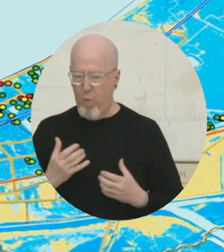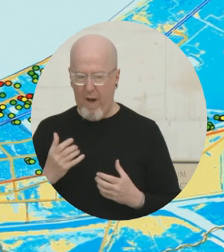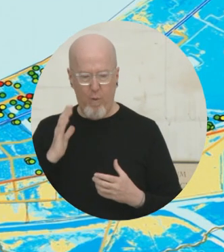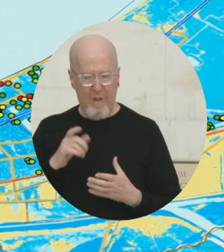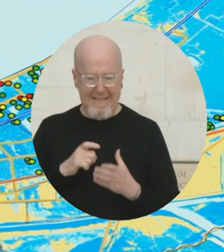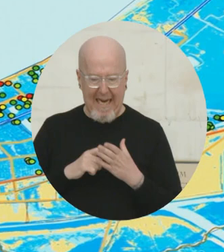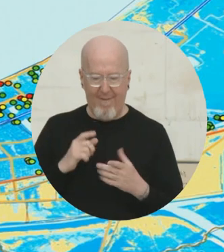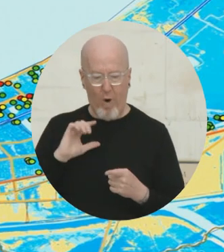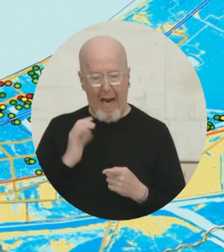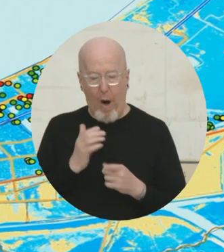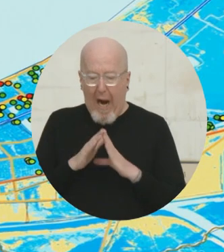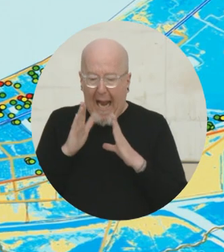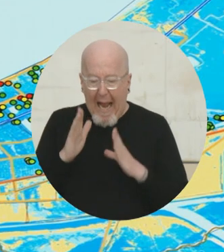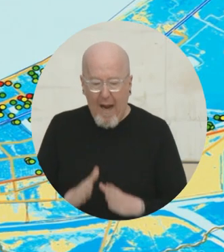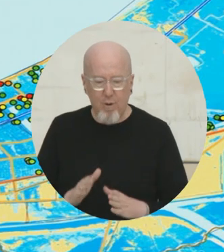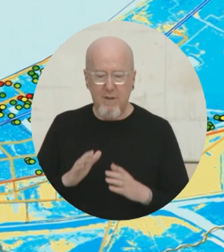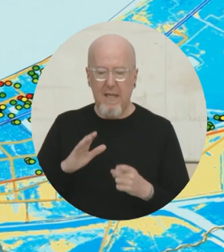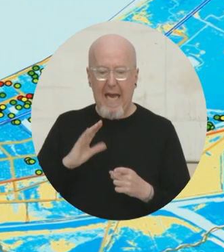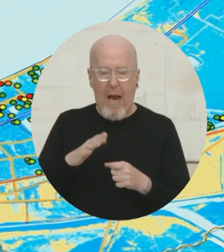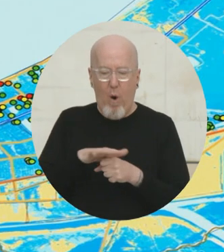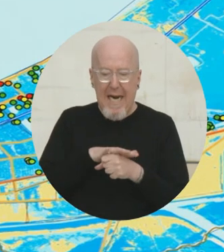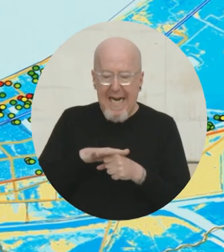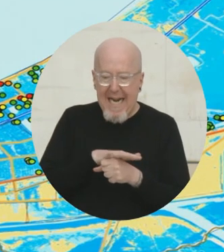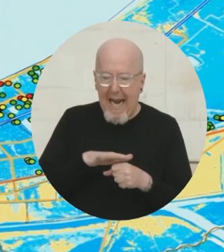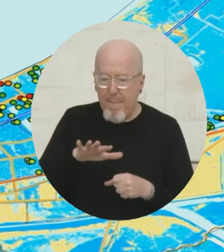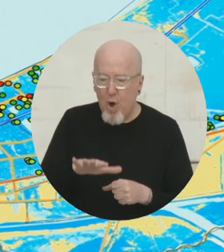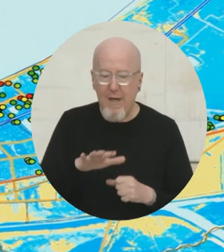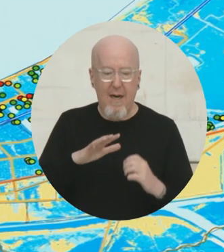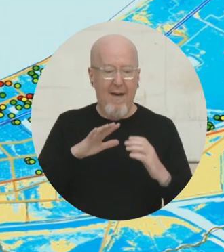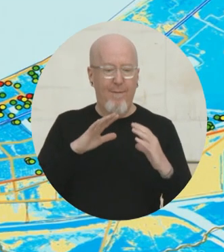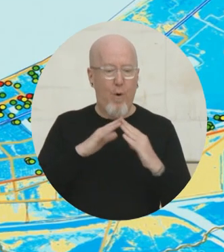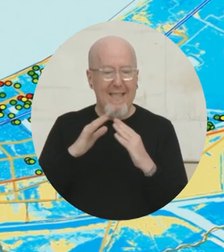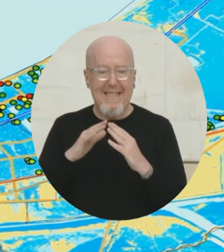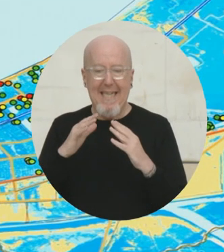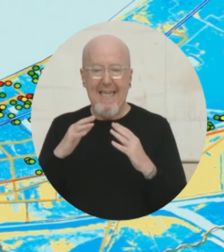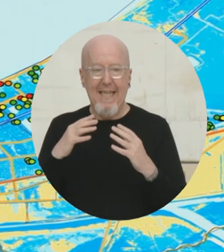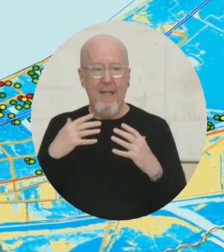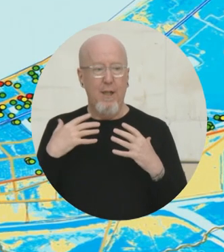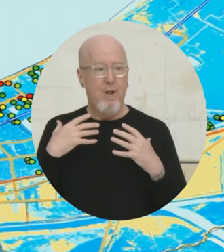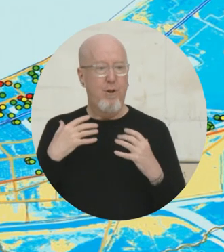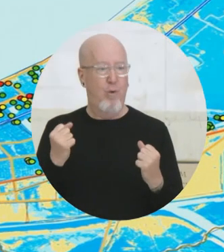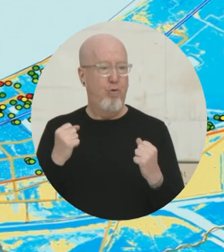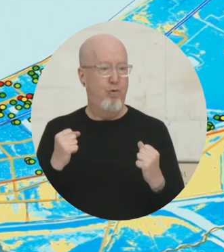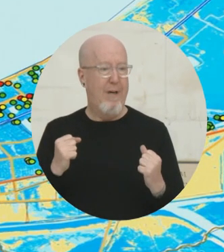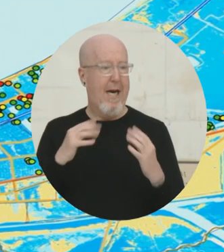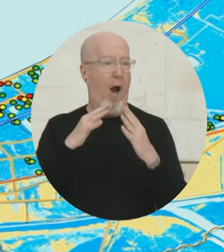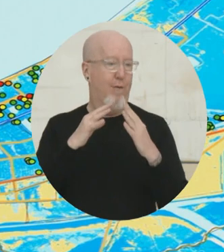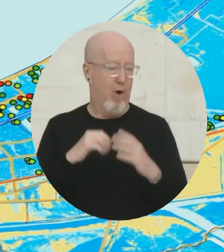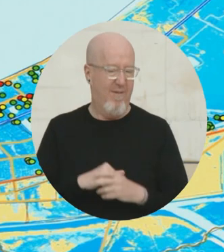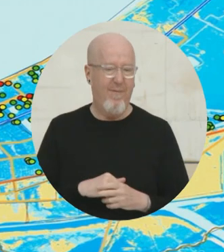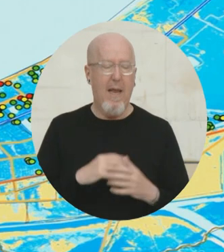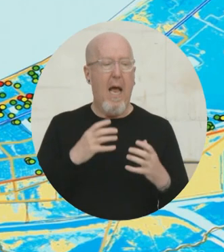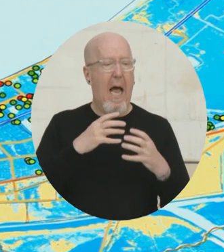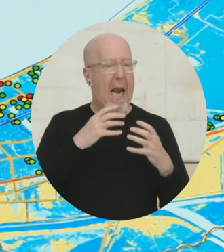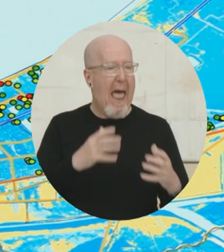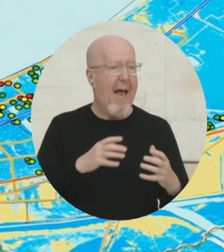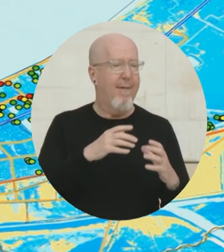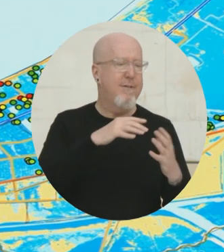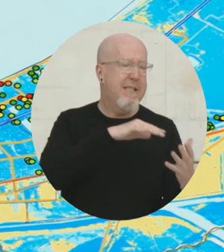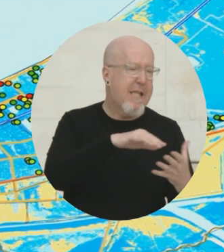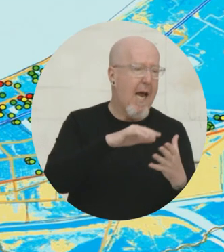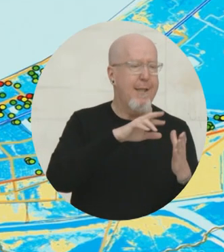neighborhood, our city to recover, if it in fact can recover over time. All the literature out there talks about infrastructure,